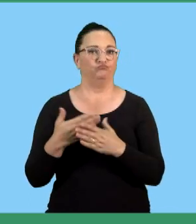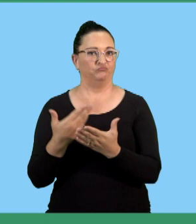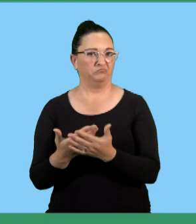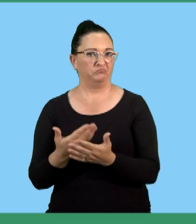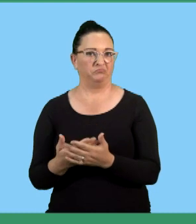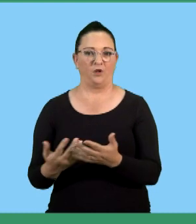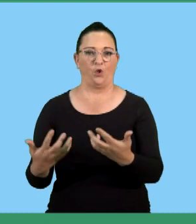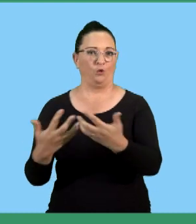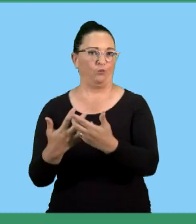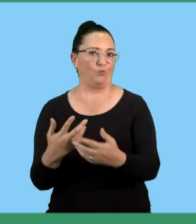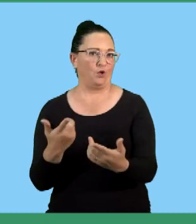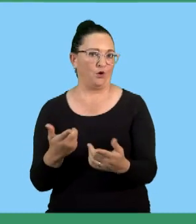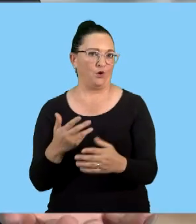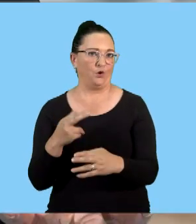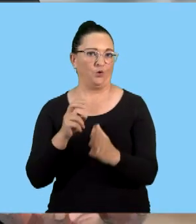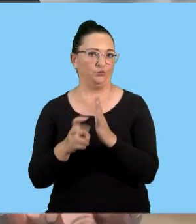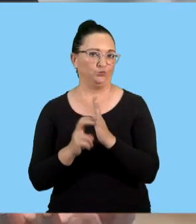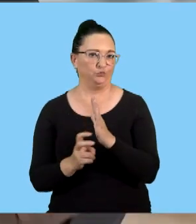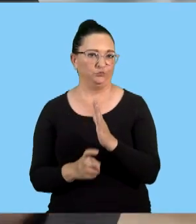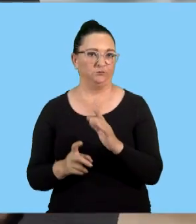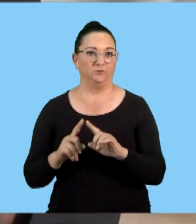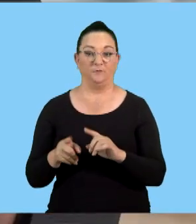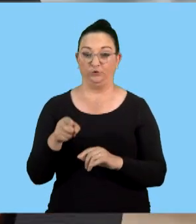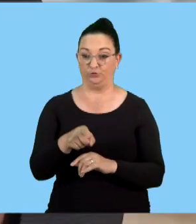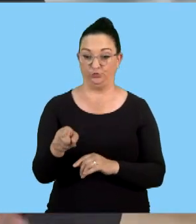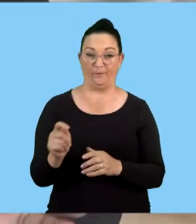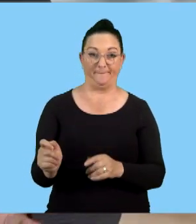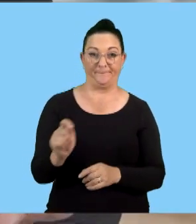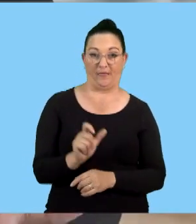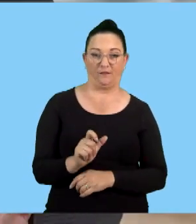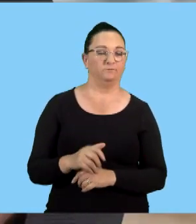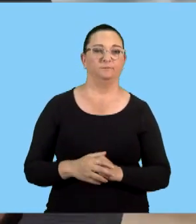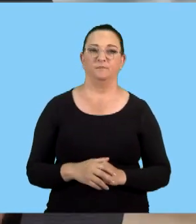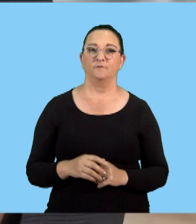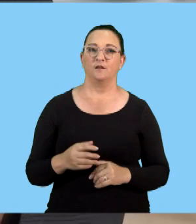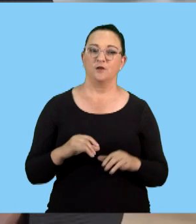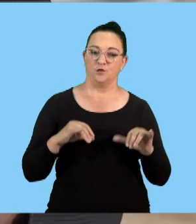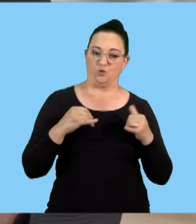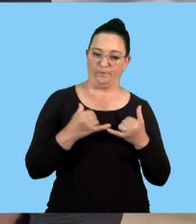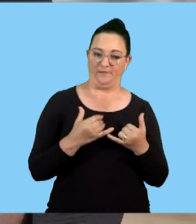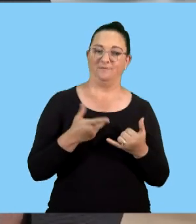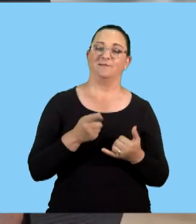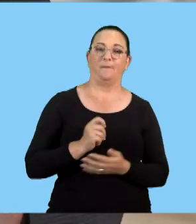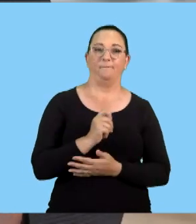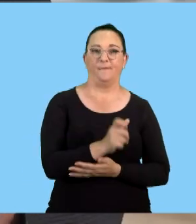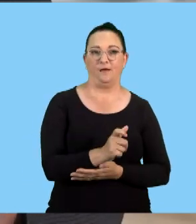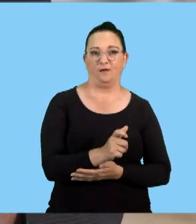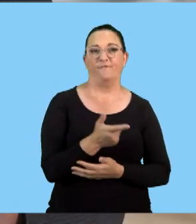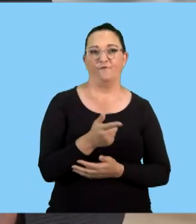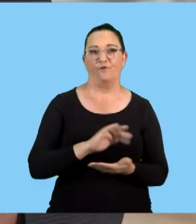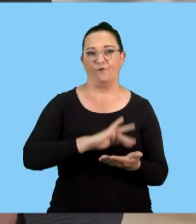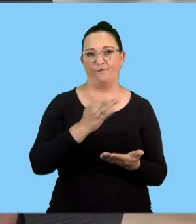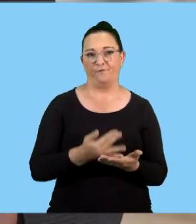and complying and following the rules basically, but we do not contribute as employees. The employer is the one that contributes